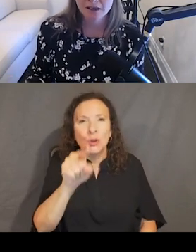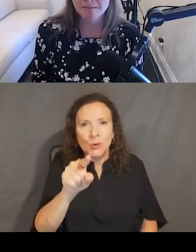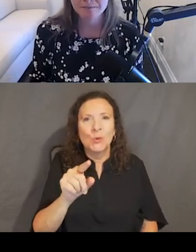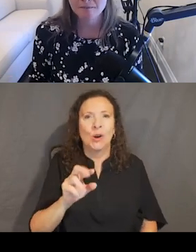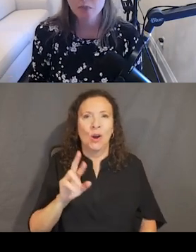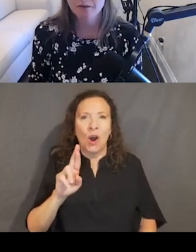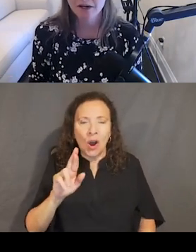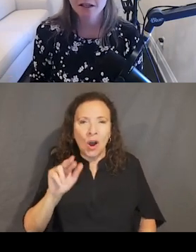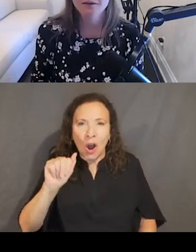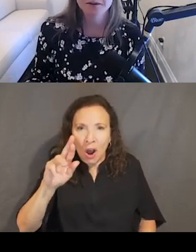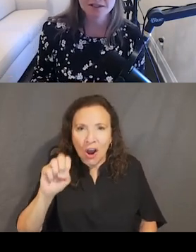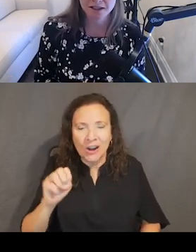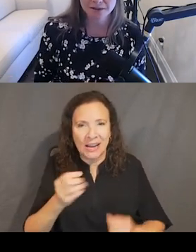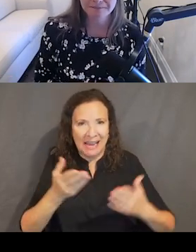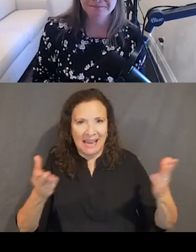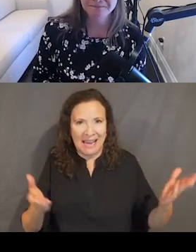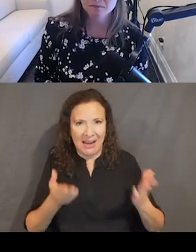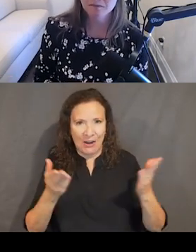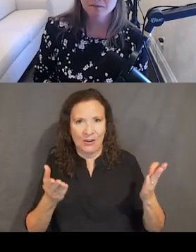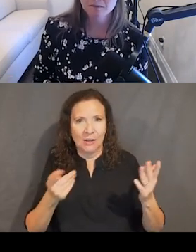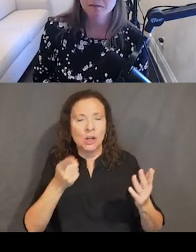mess somebody up. Right? Even for a second.